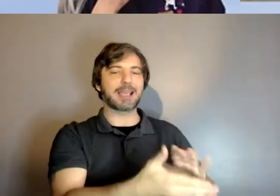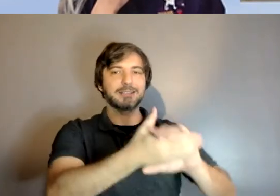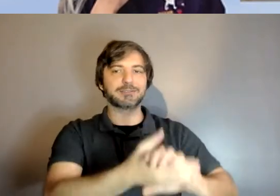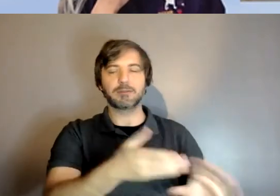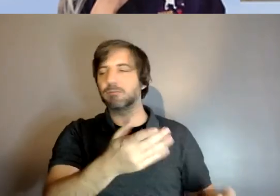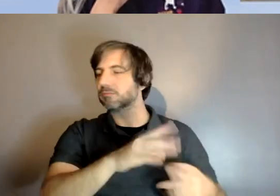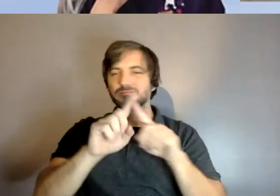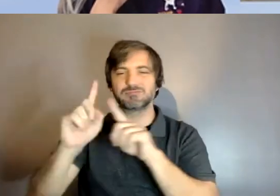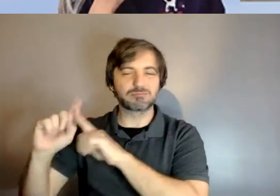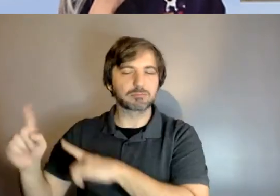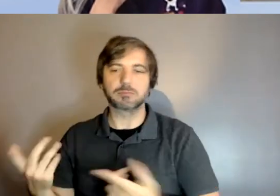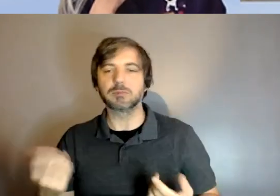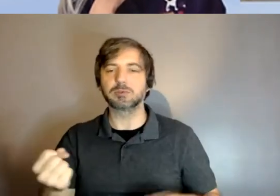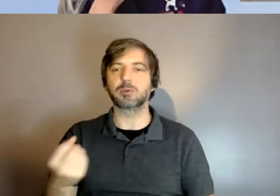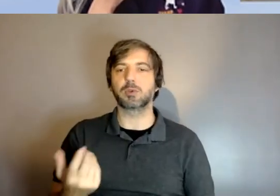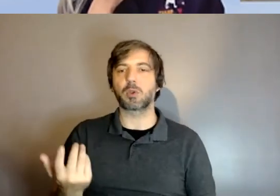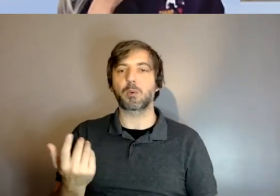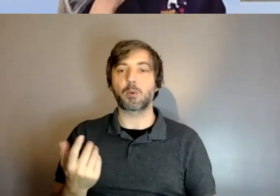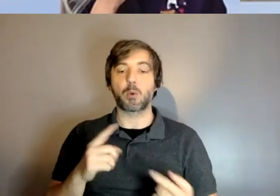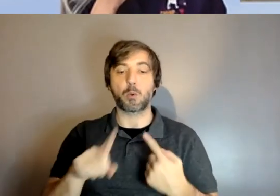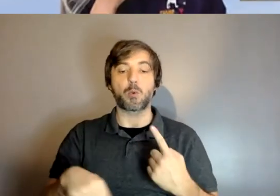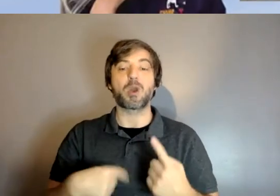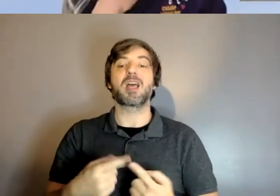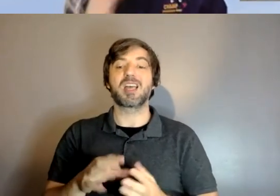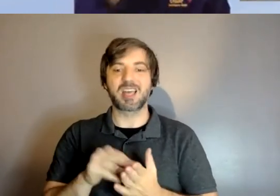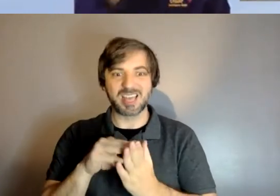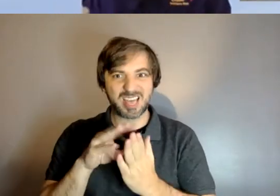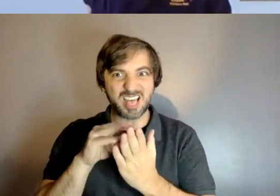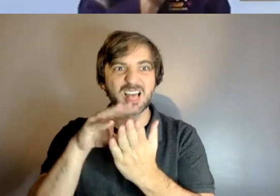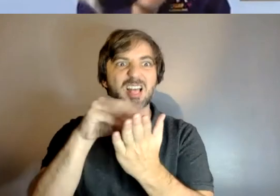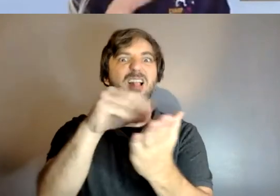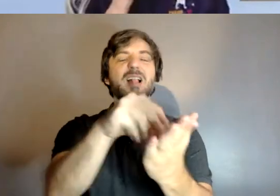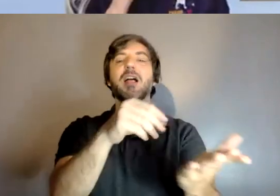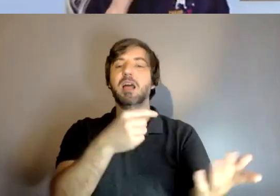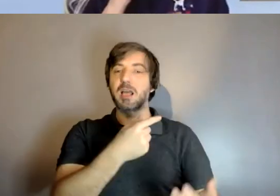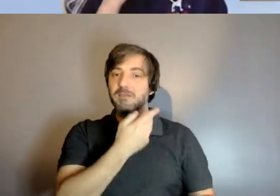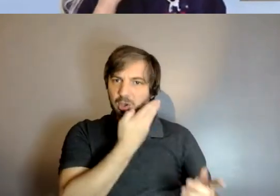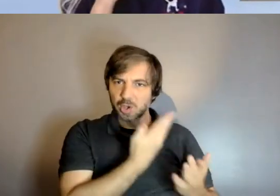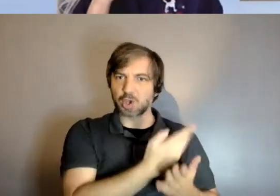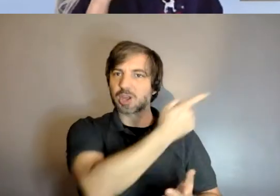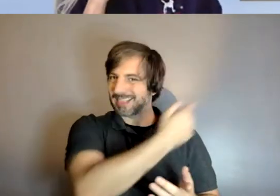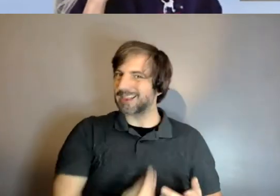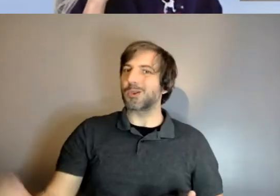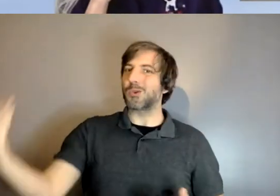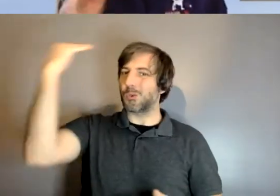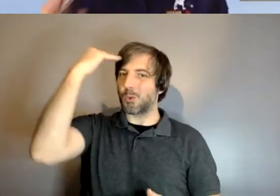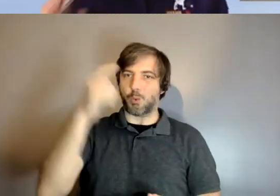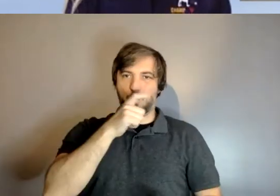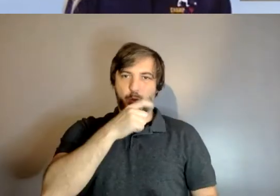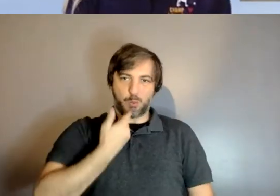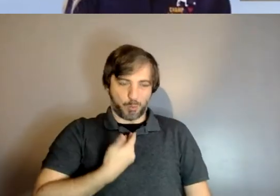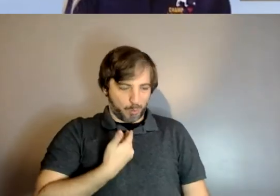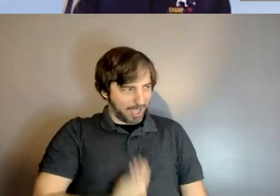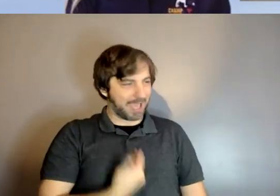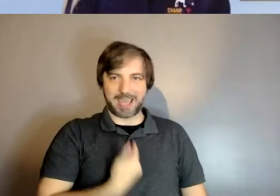um so once that all kind of materializes they have a pretty good profile of of who i am as a person and what what kind of